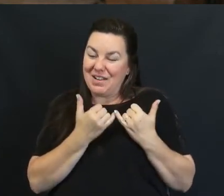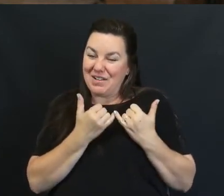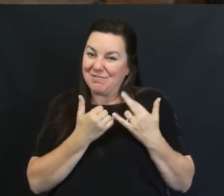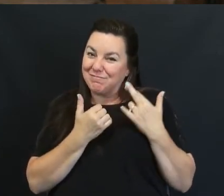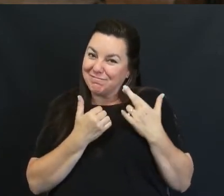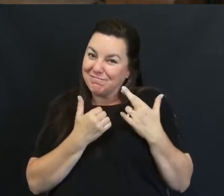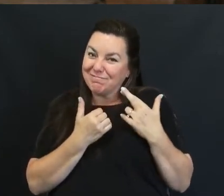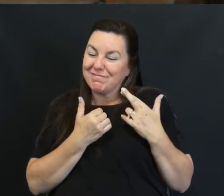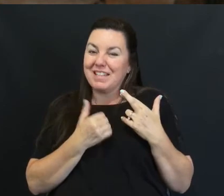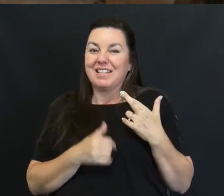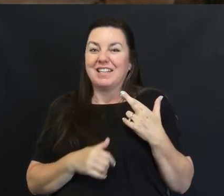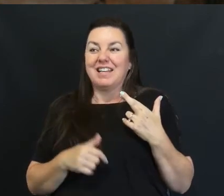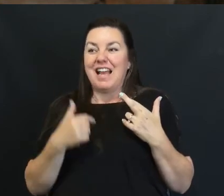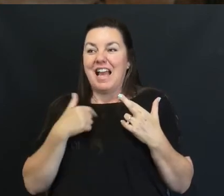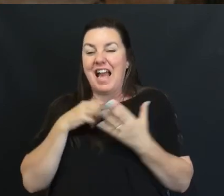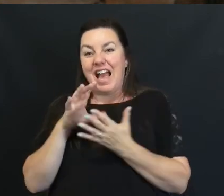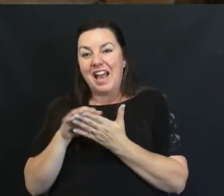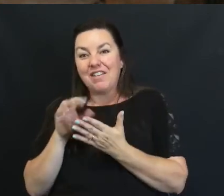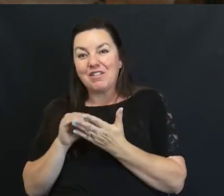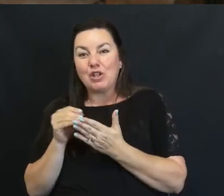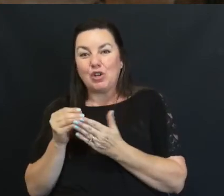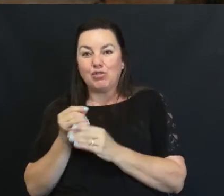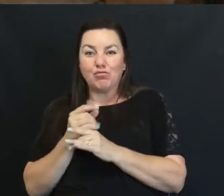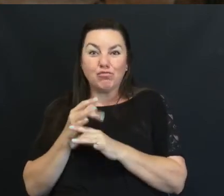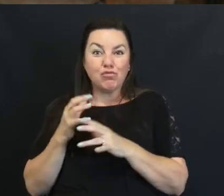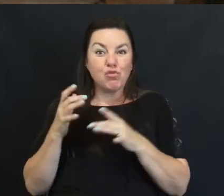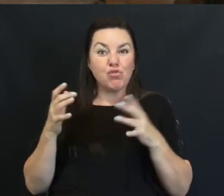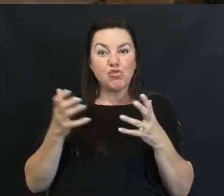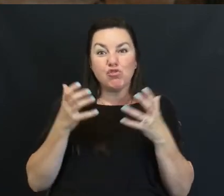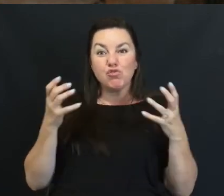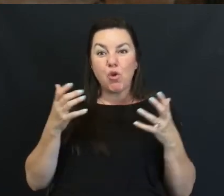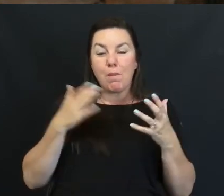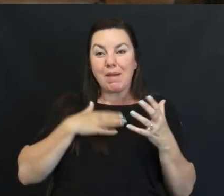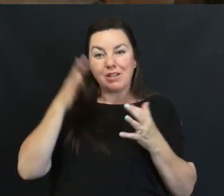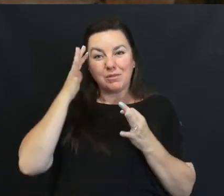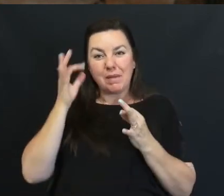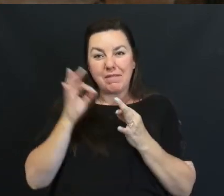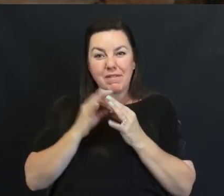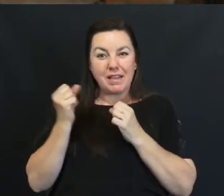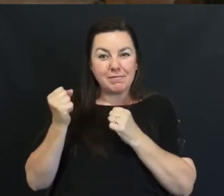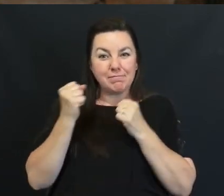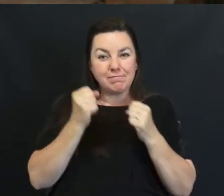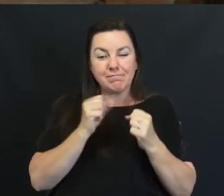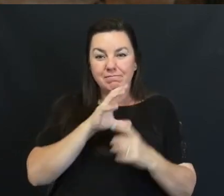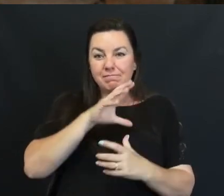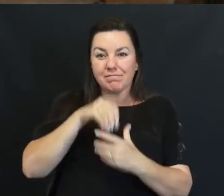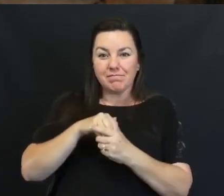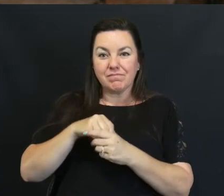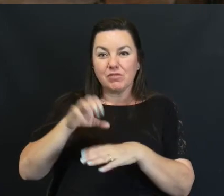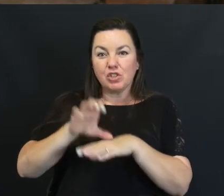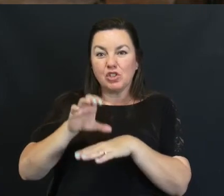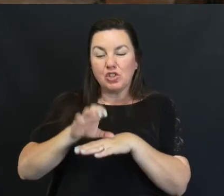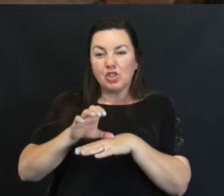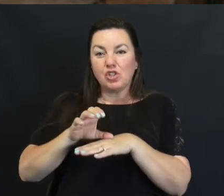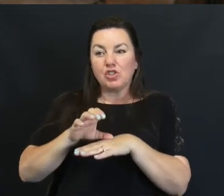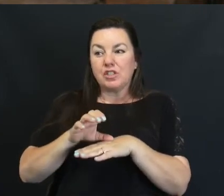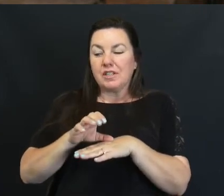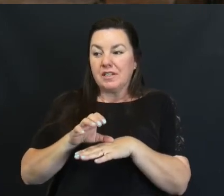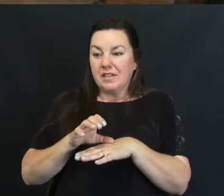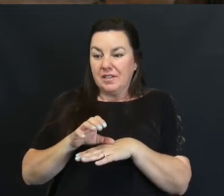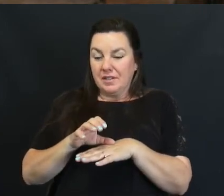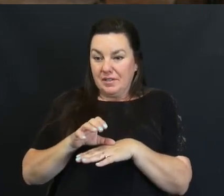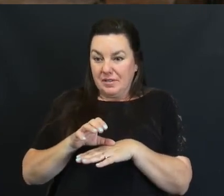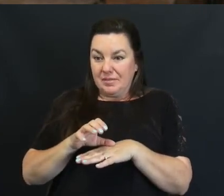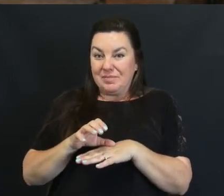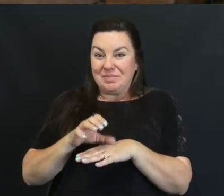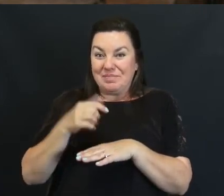I Have Learned And Grown So Much In My Faith And Got In Involved In The Church I Have Gotten The